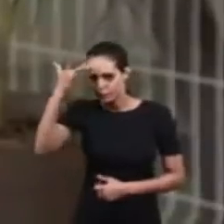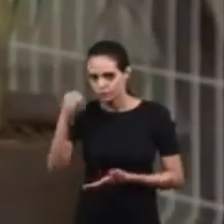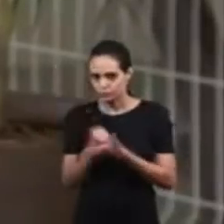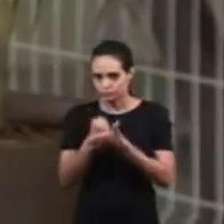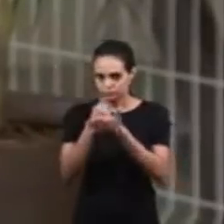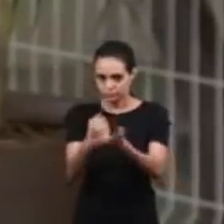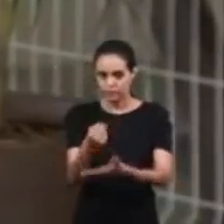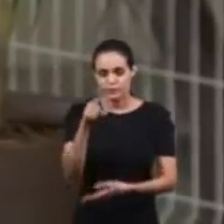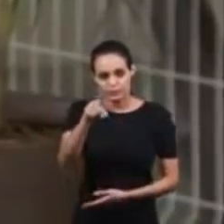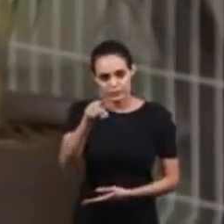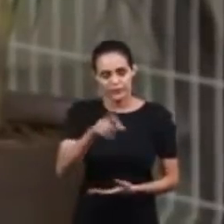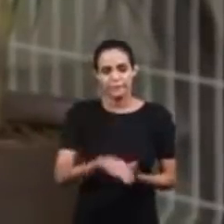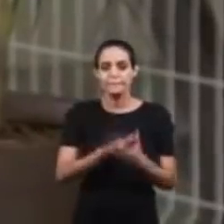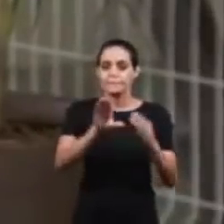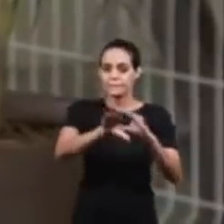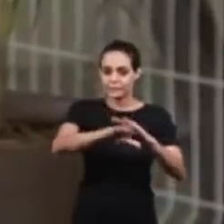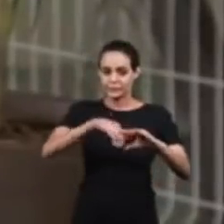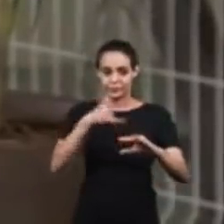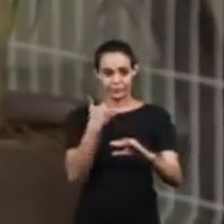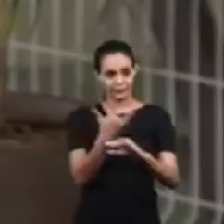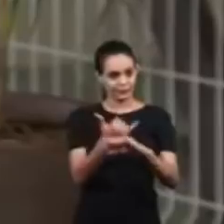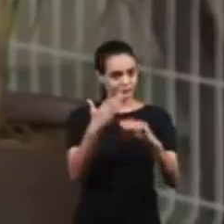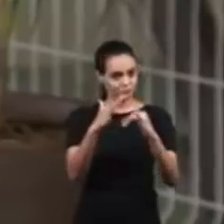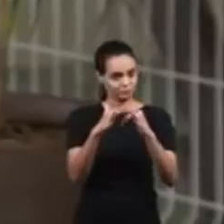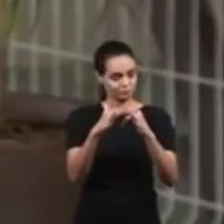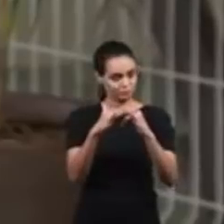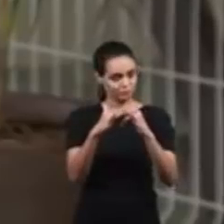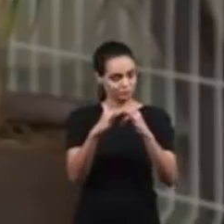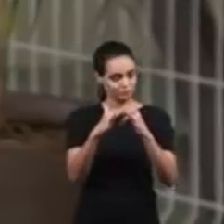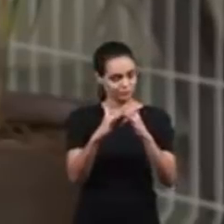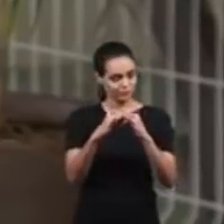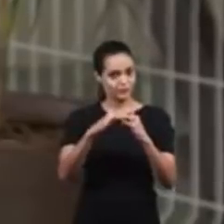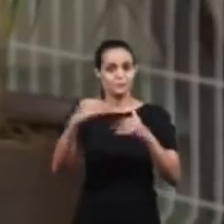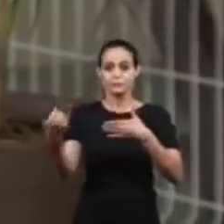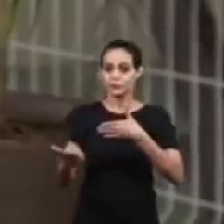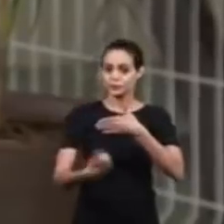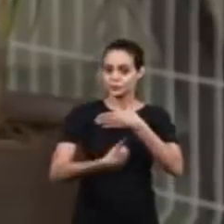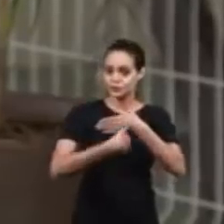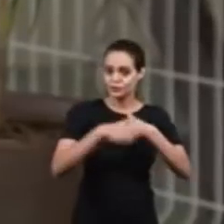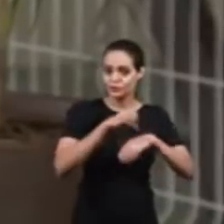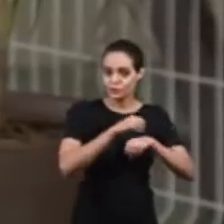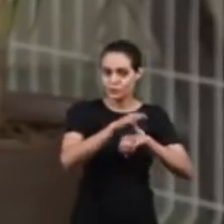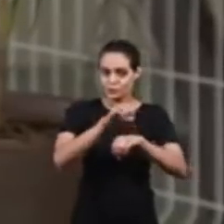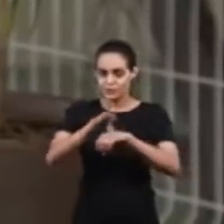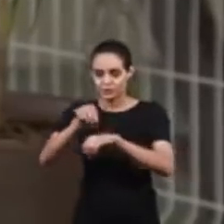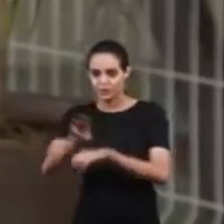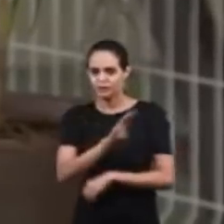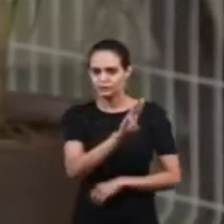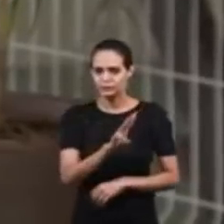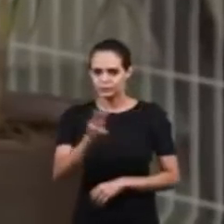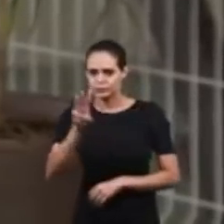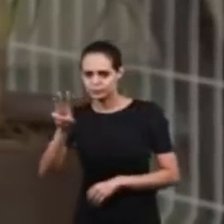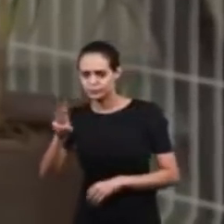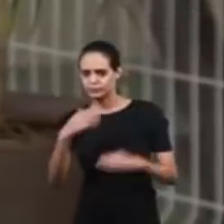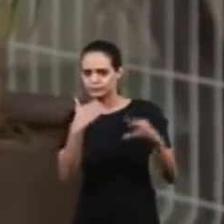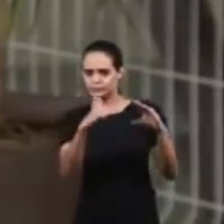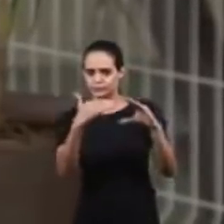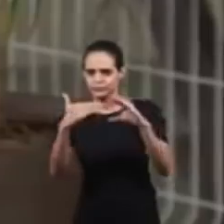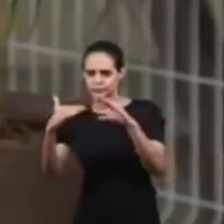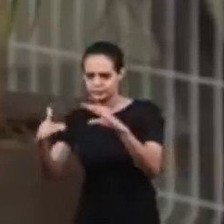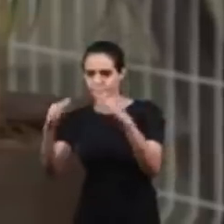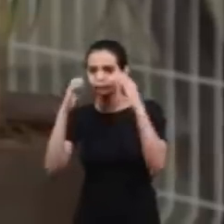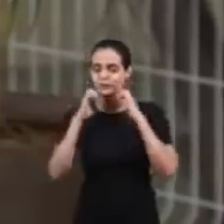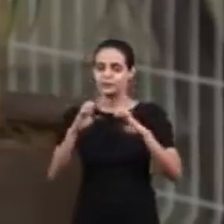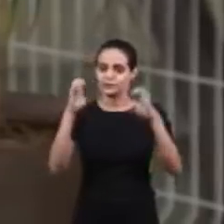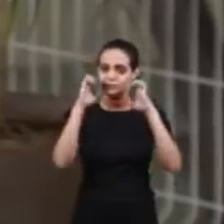someone will assist you And don't forget to access our YouTube channel To like and share the materials posted there To share